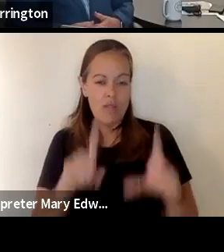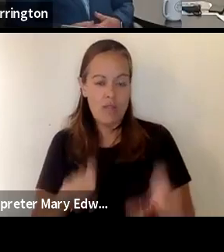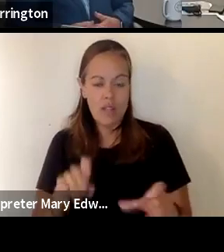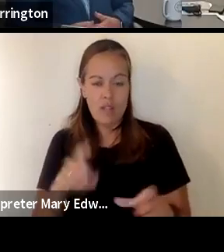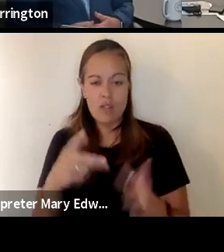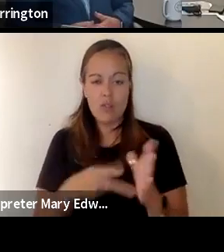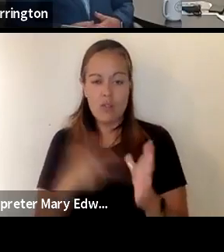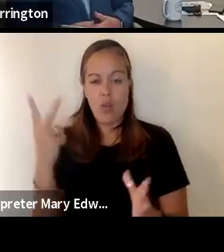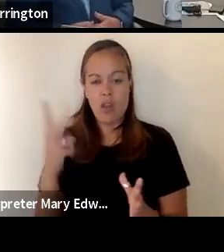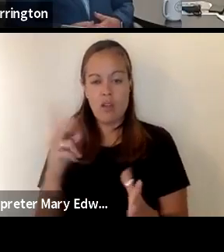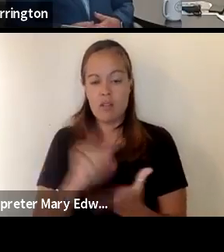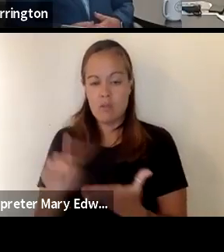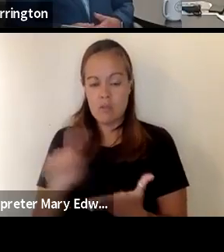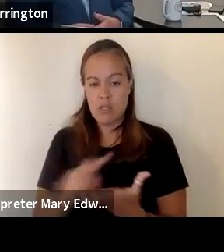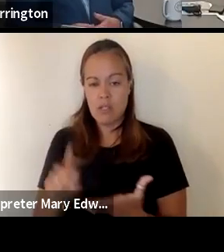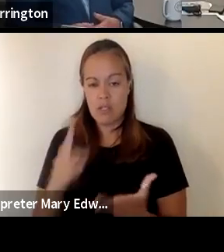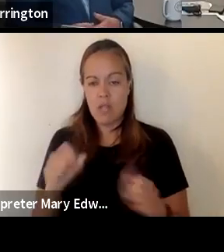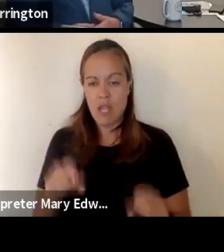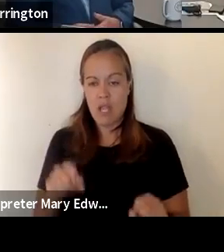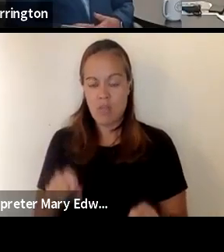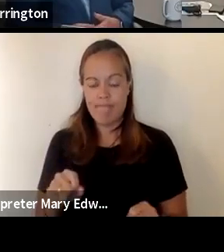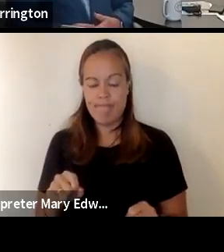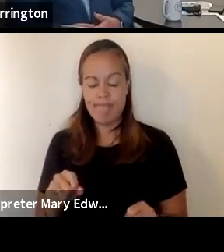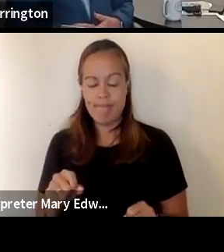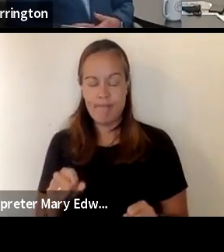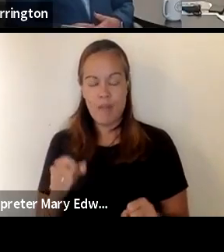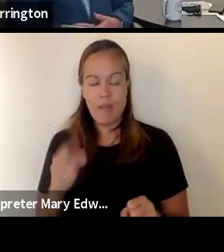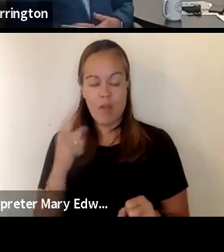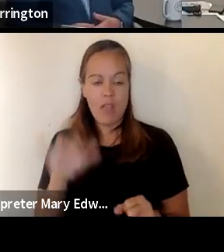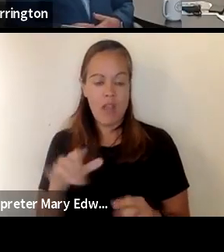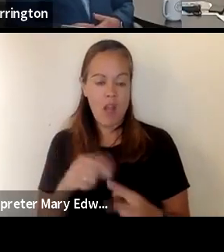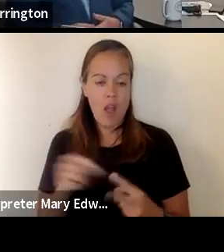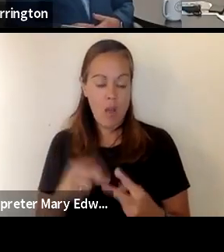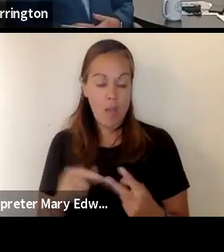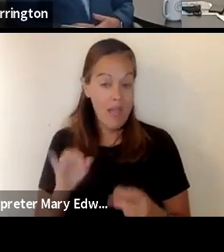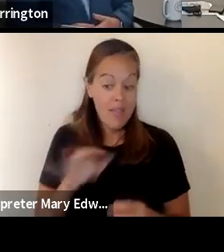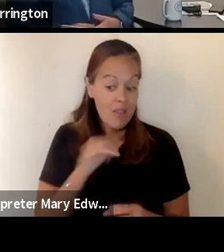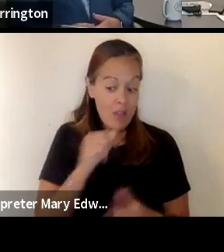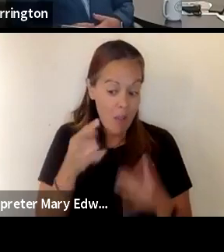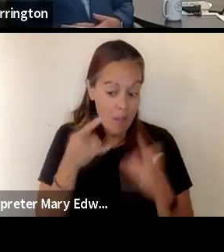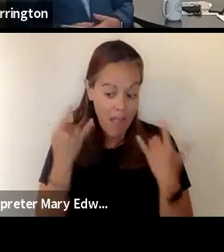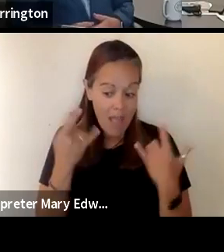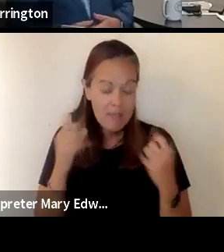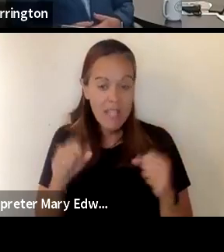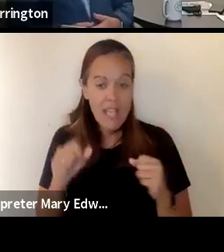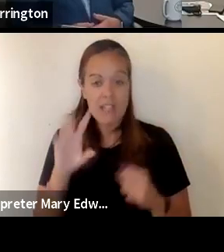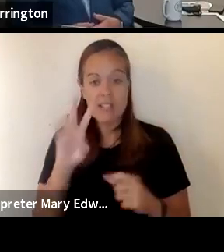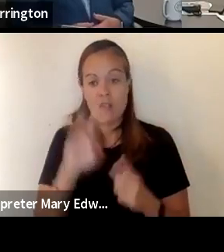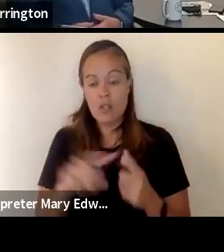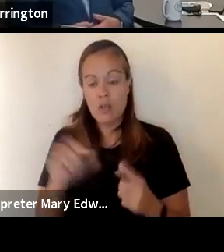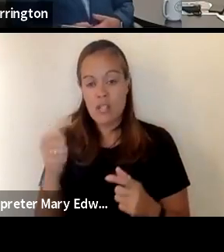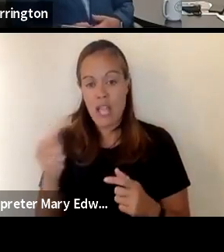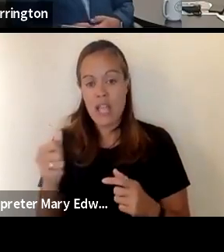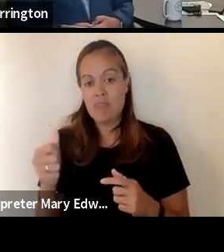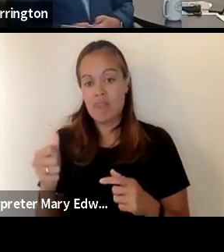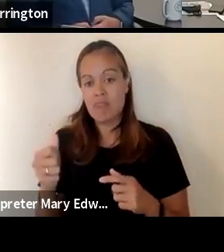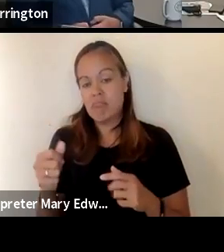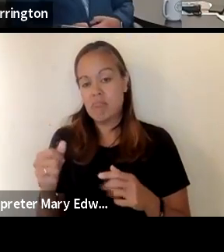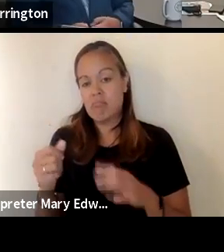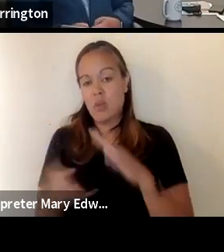um to be eligible for that um option otherwise if they're not masked they can do a seven to ten day quarantine at home